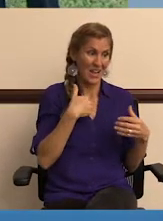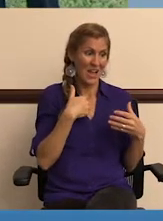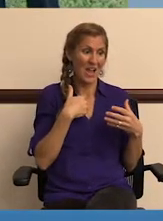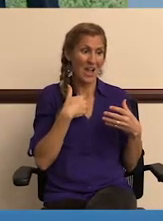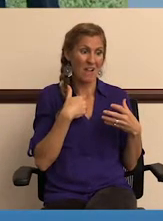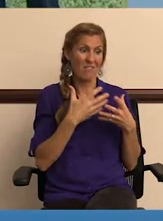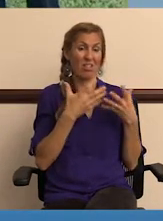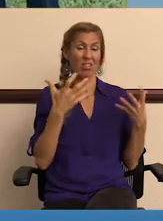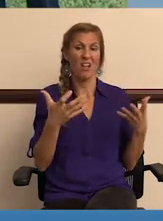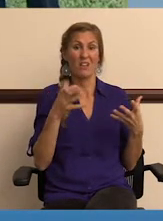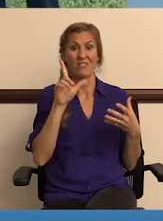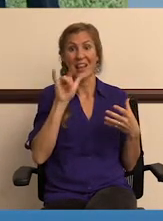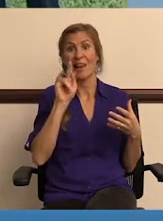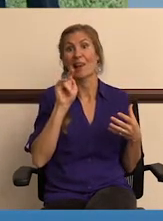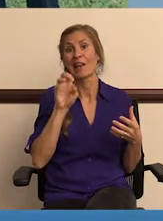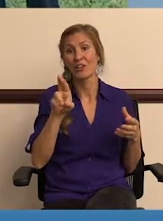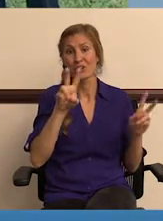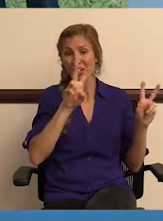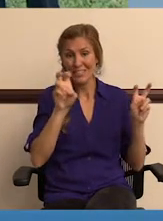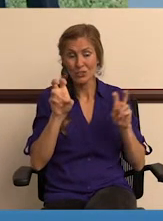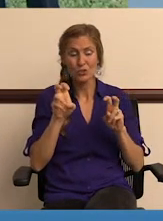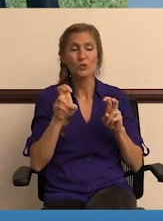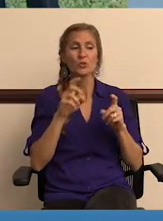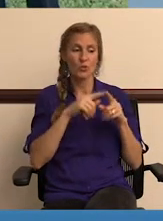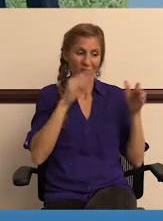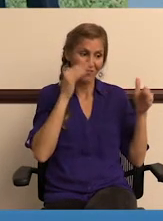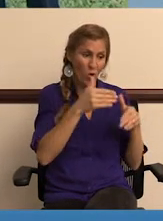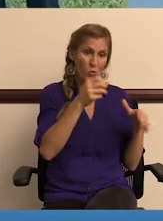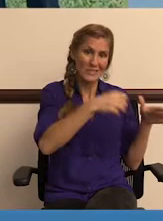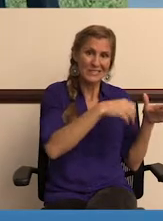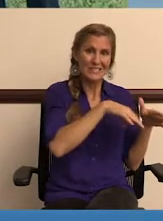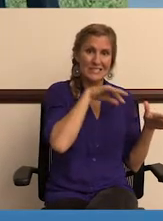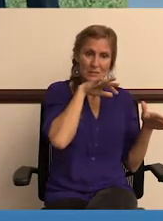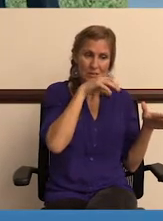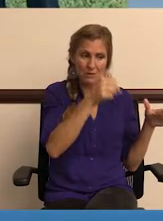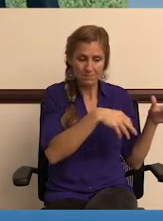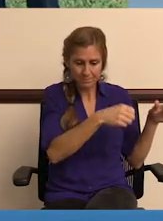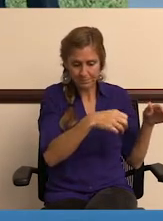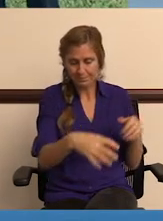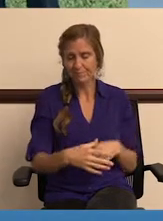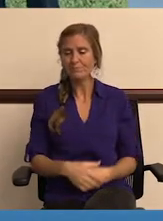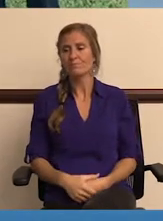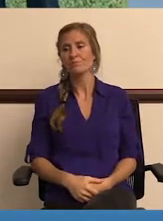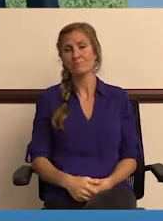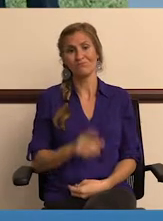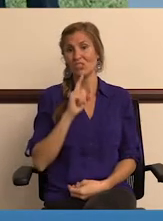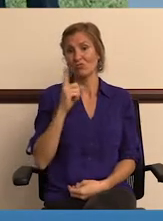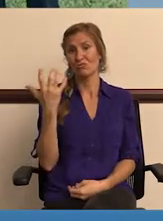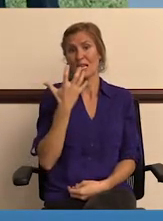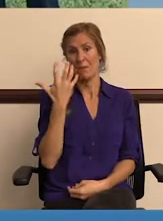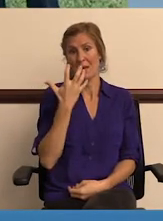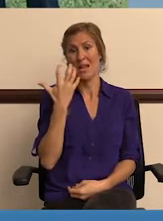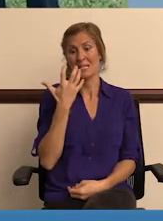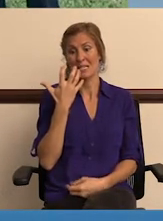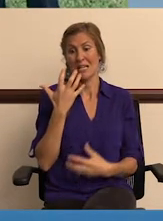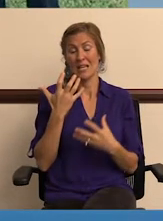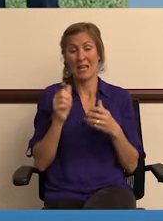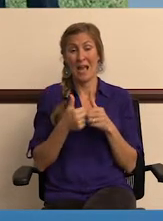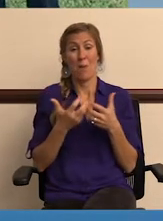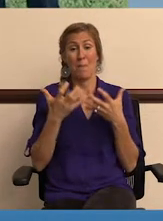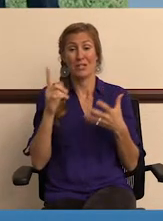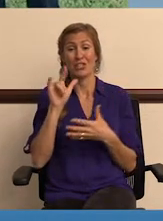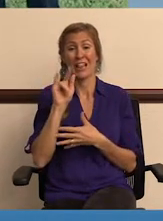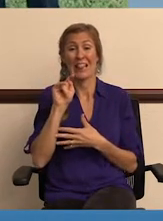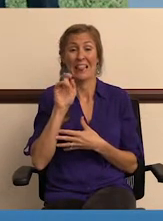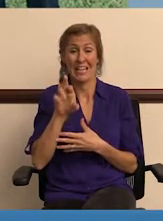when we know that we have heavy litter issues going on, to focus on those kind of things. And it's amazing the